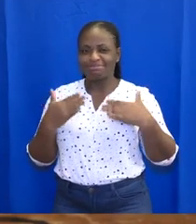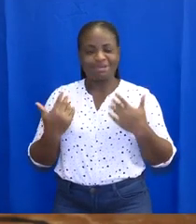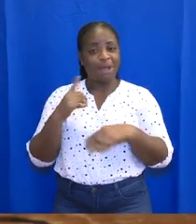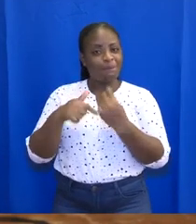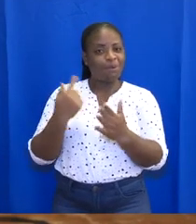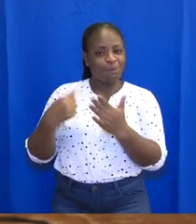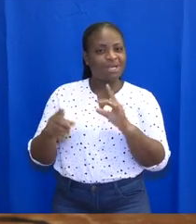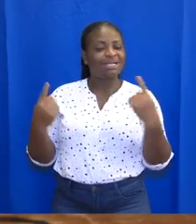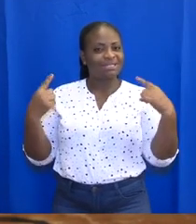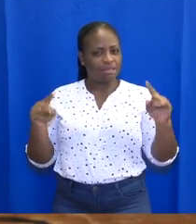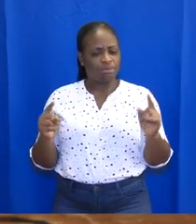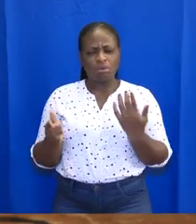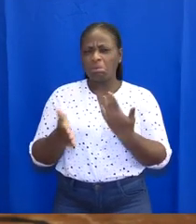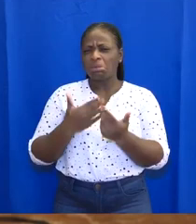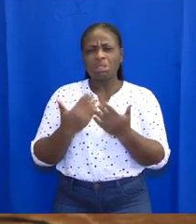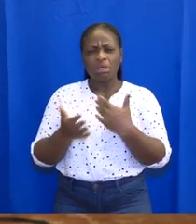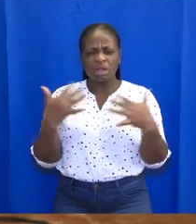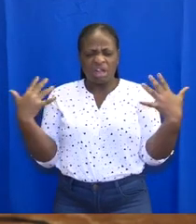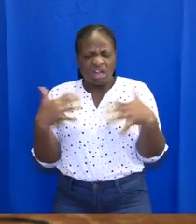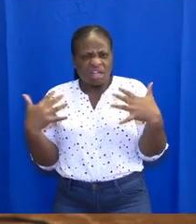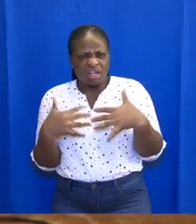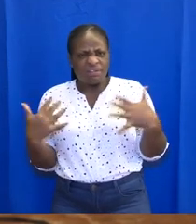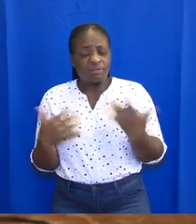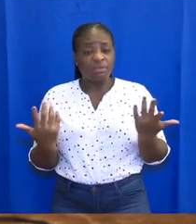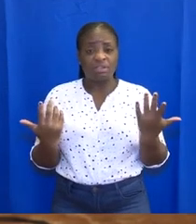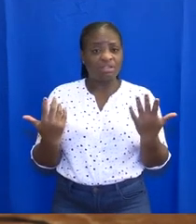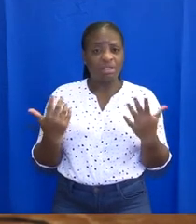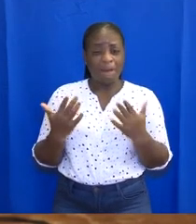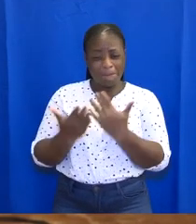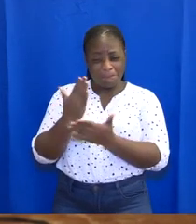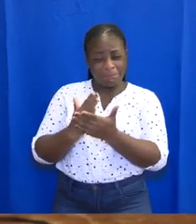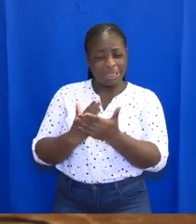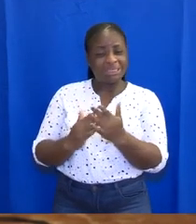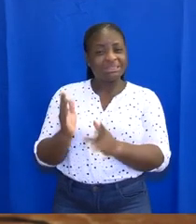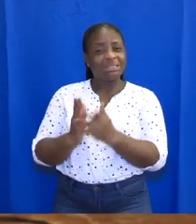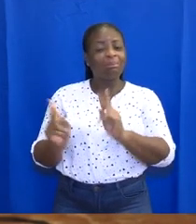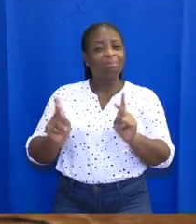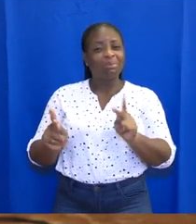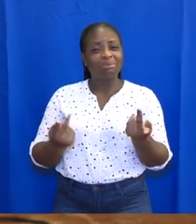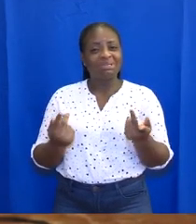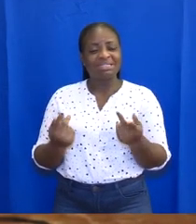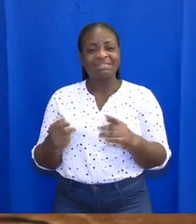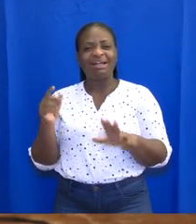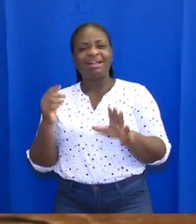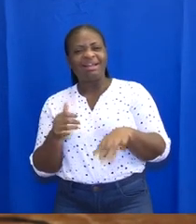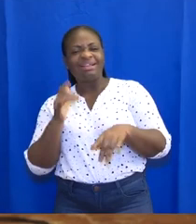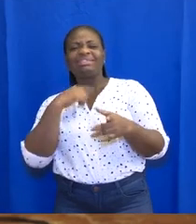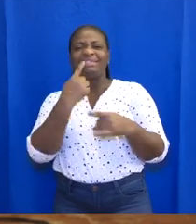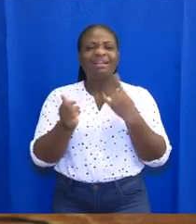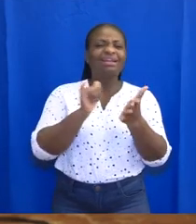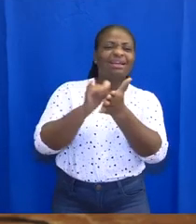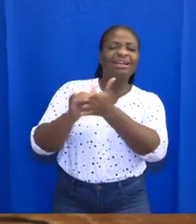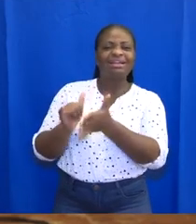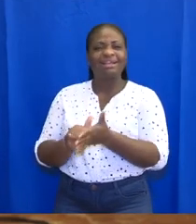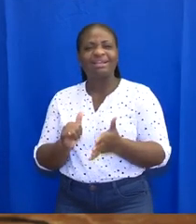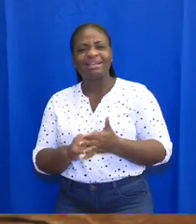because despite the fears and genuine anxiety expressed by some and the criticisms proffered by some